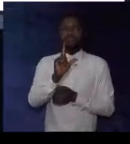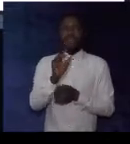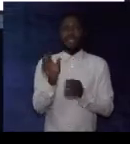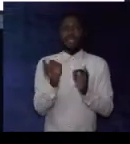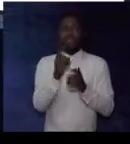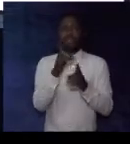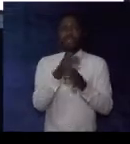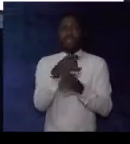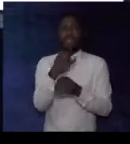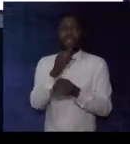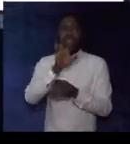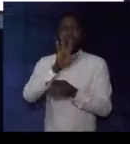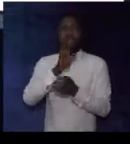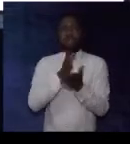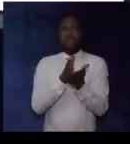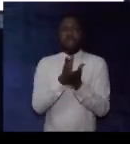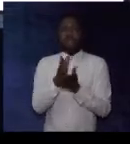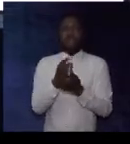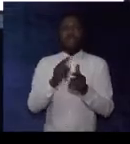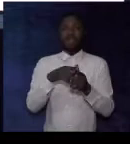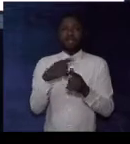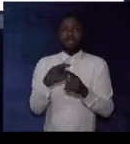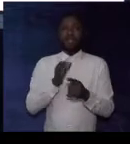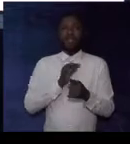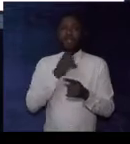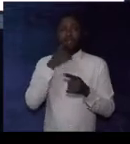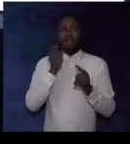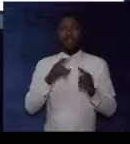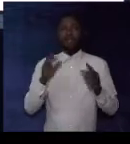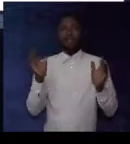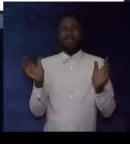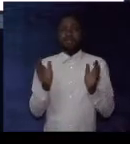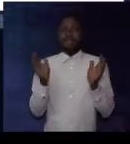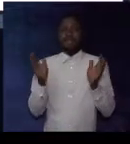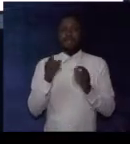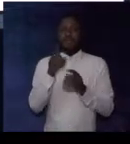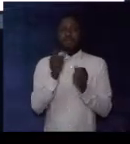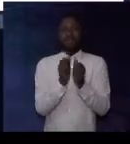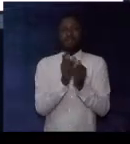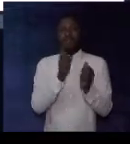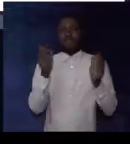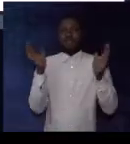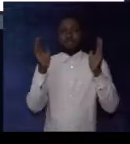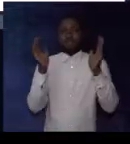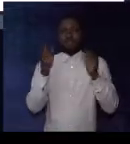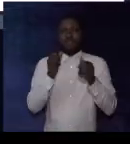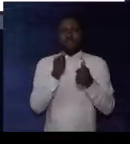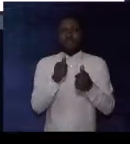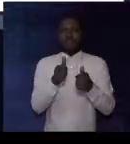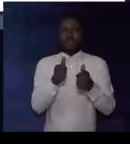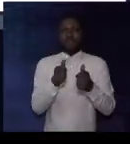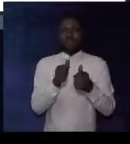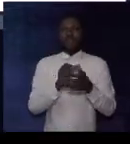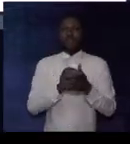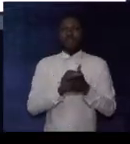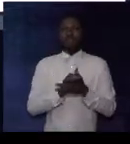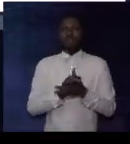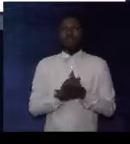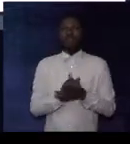Yes. Did you get the five correctly? Then I must celebrate you with a cheer. Well done.